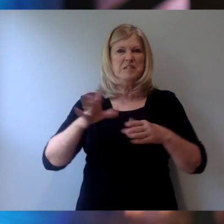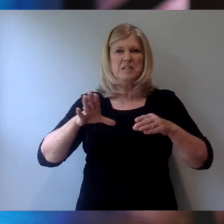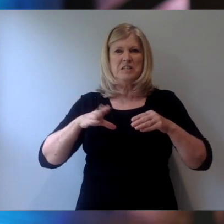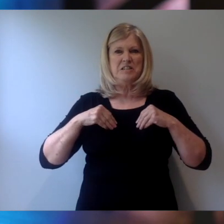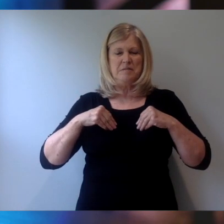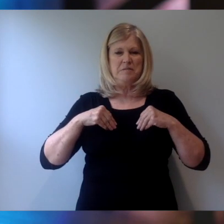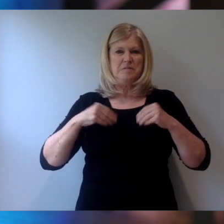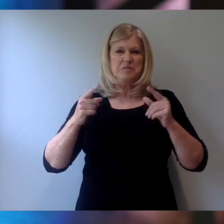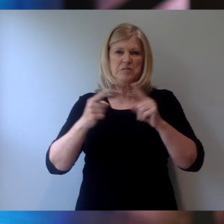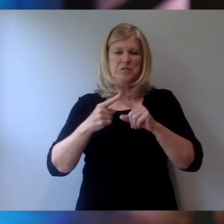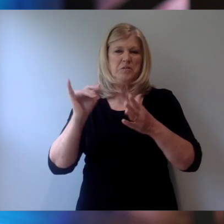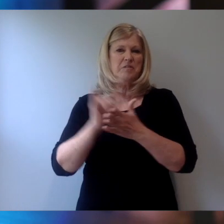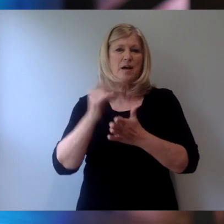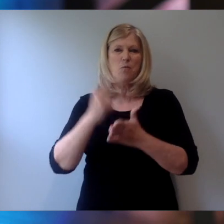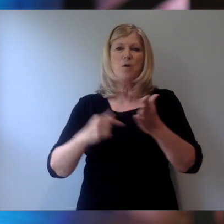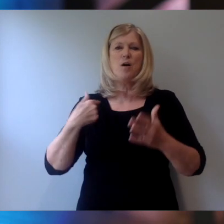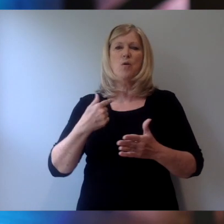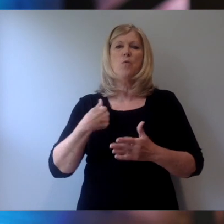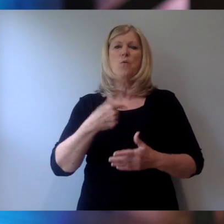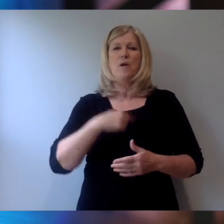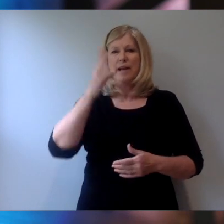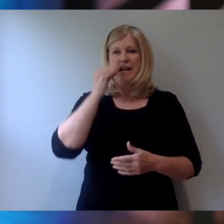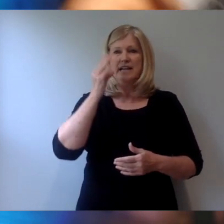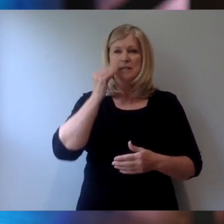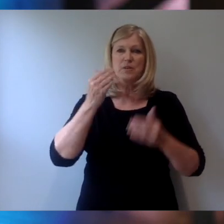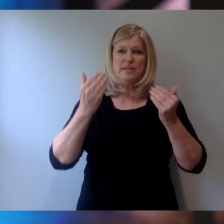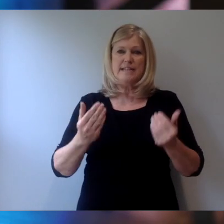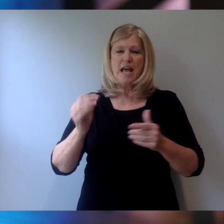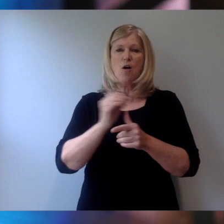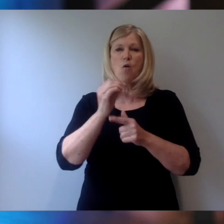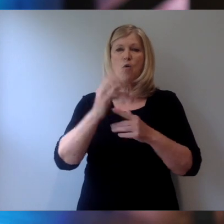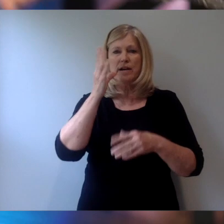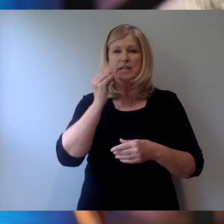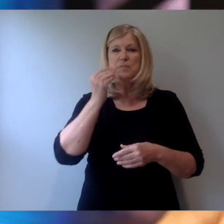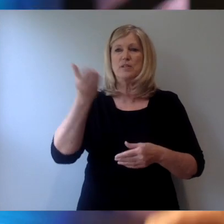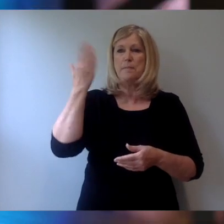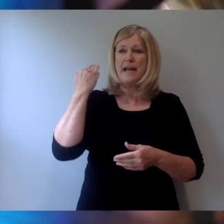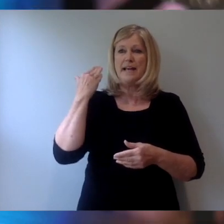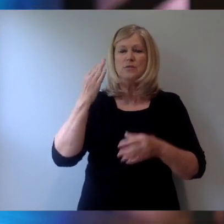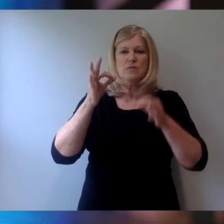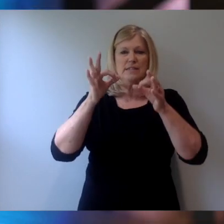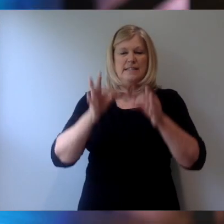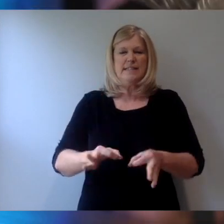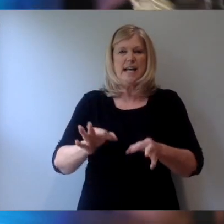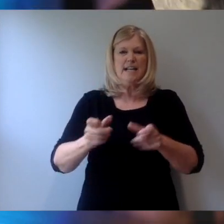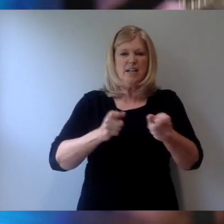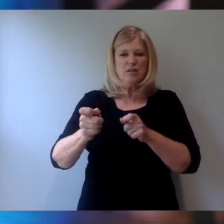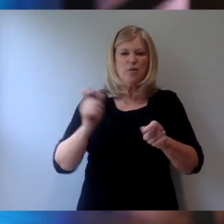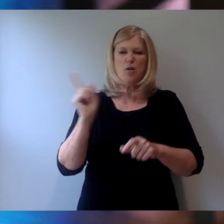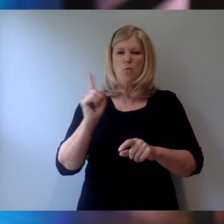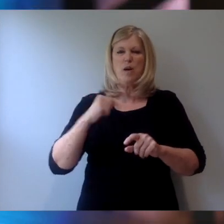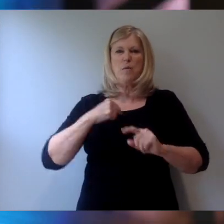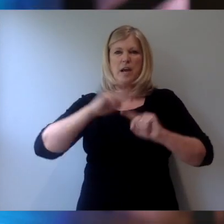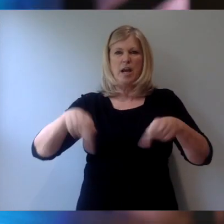that what we experience now or what we experience in the past is going to dictate where we go in the future, that we'll never be able to get ahead, that